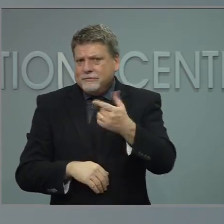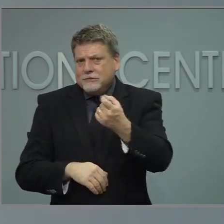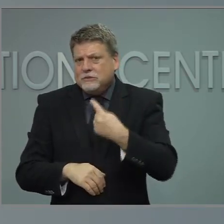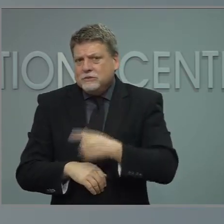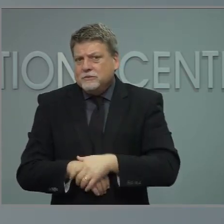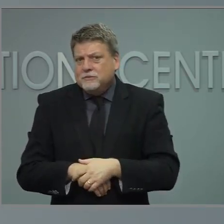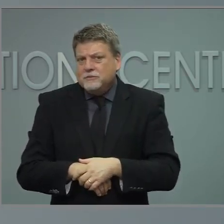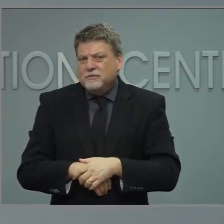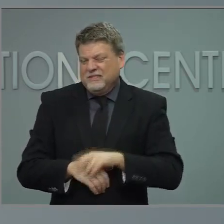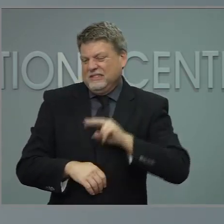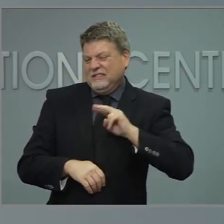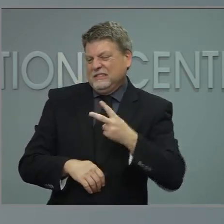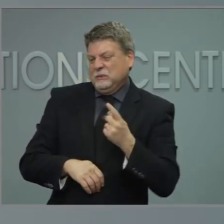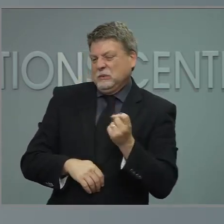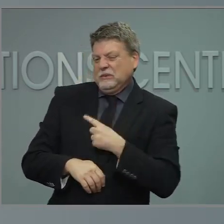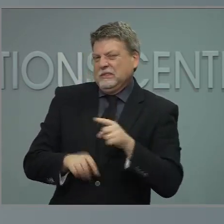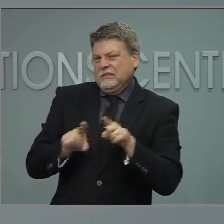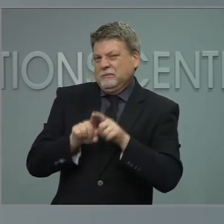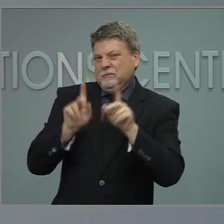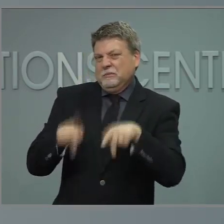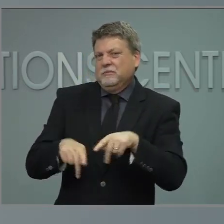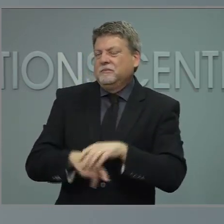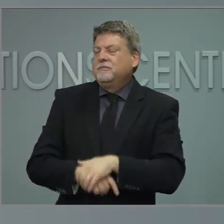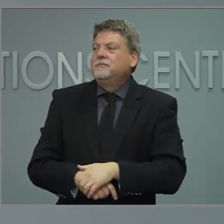Follow up, Michael Hyland, CBS 17.